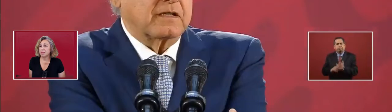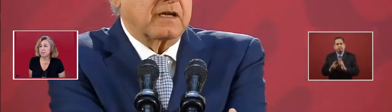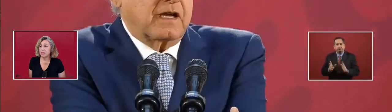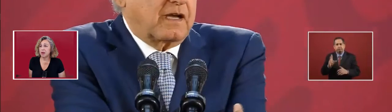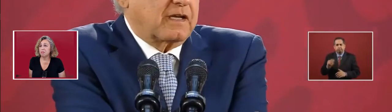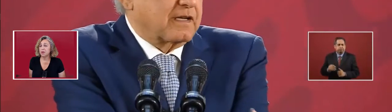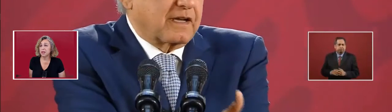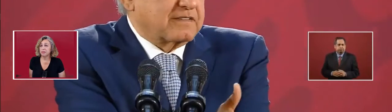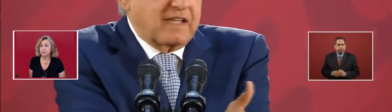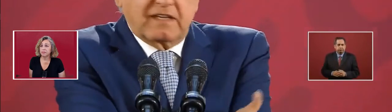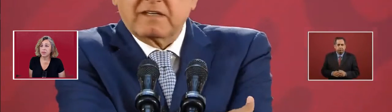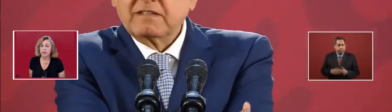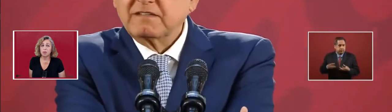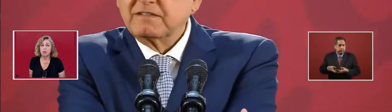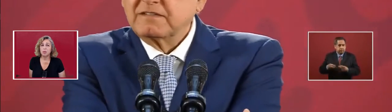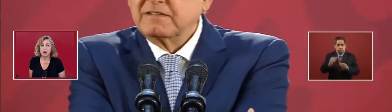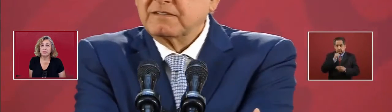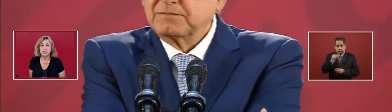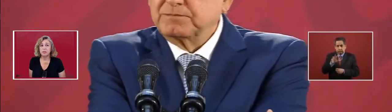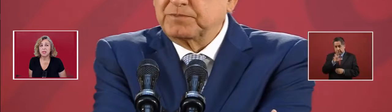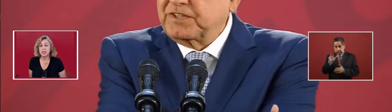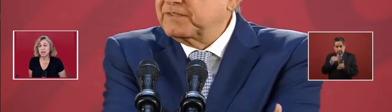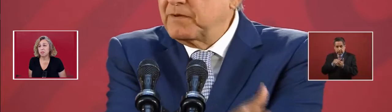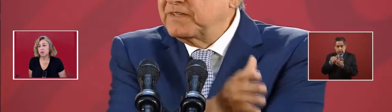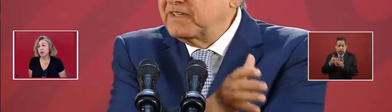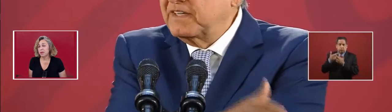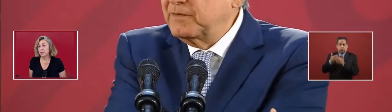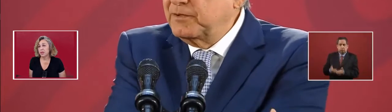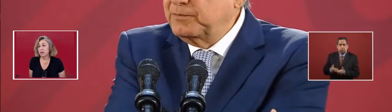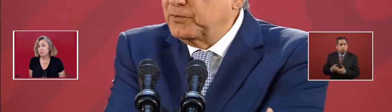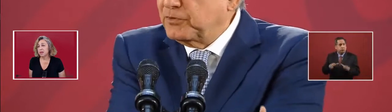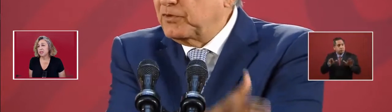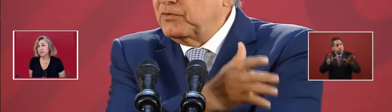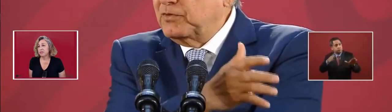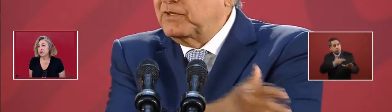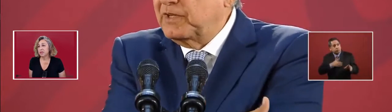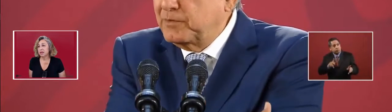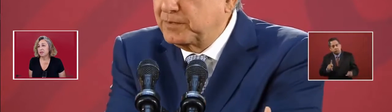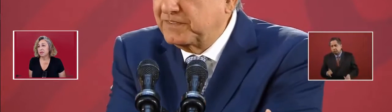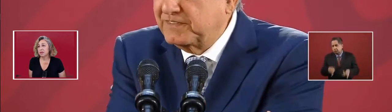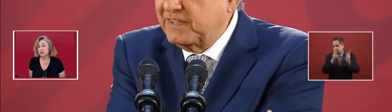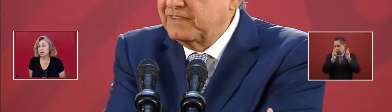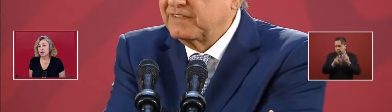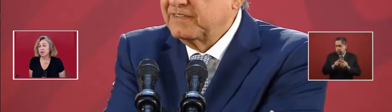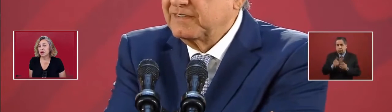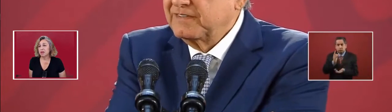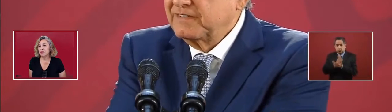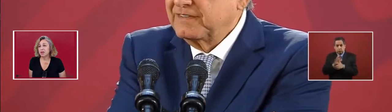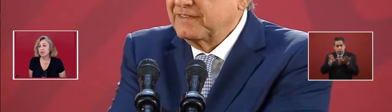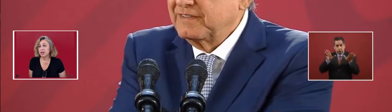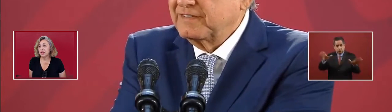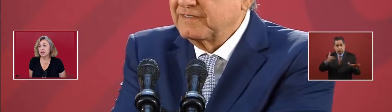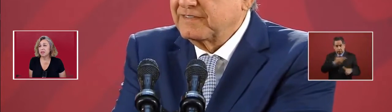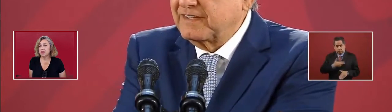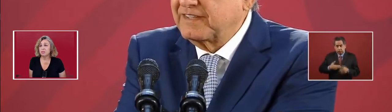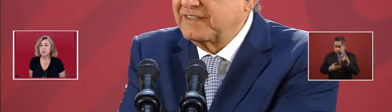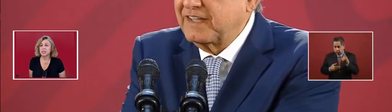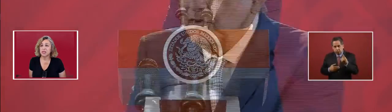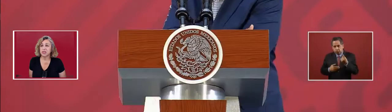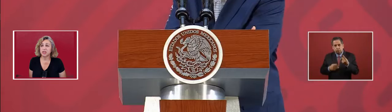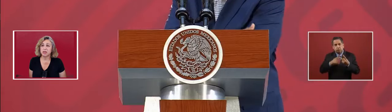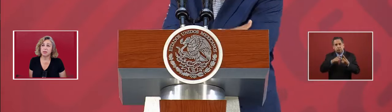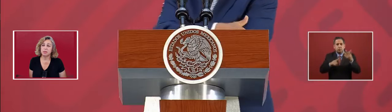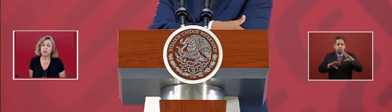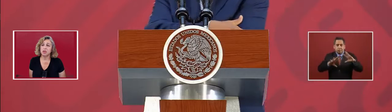airplane. And we won't have to spend that anymore. Because if you sell, not only are you going to sell that